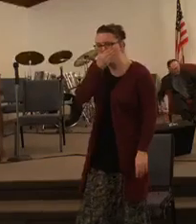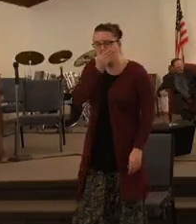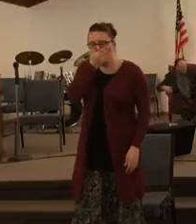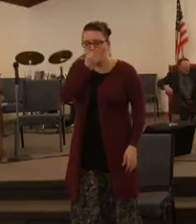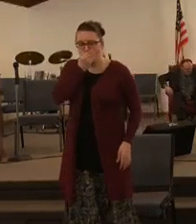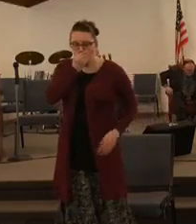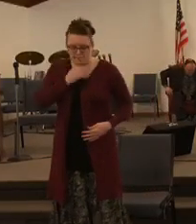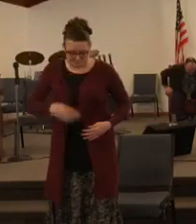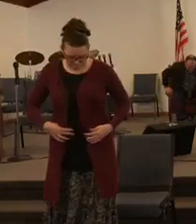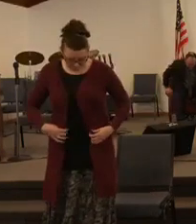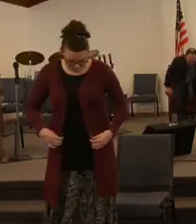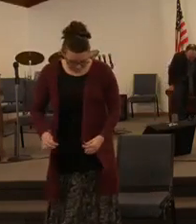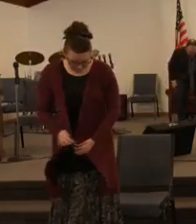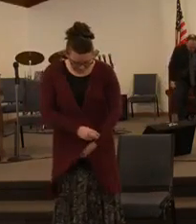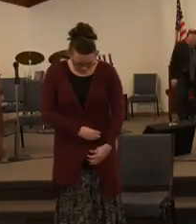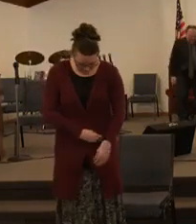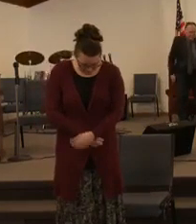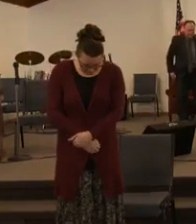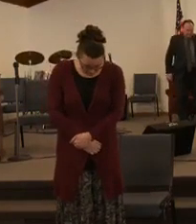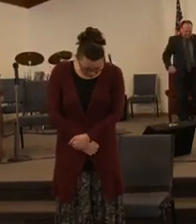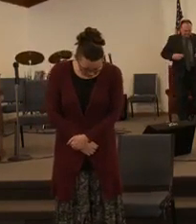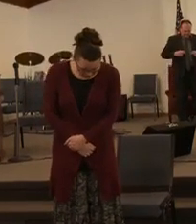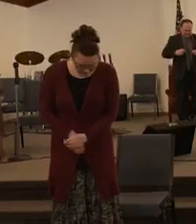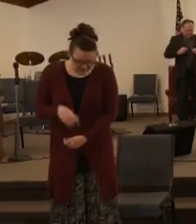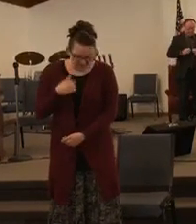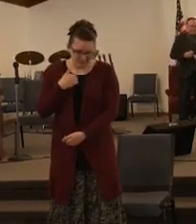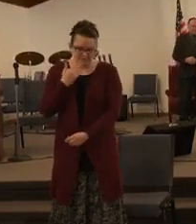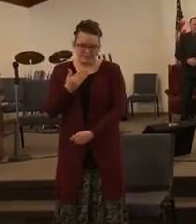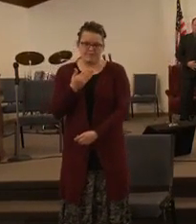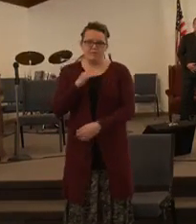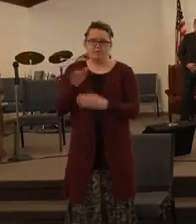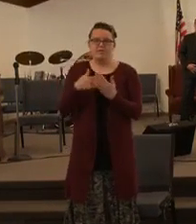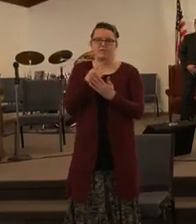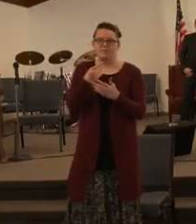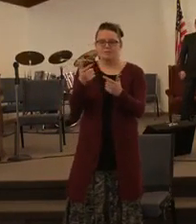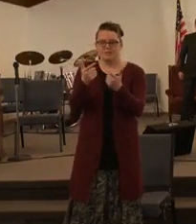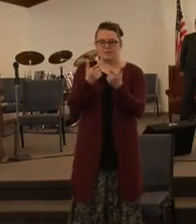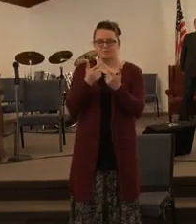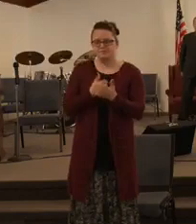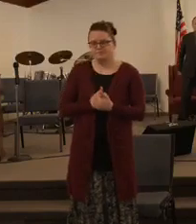conclude this service with a word of prayer I do appreciate you all tuning in tonight